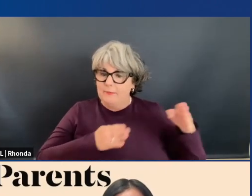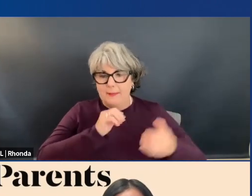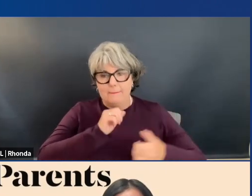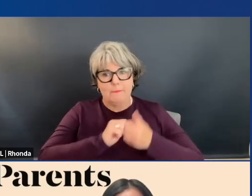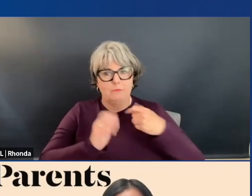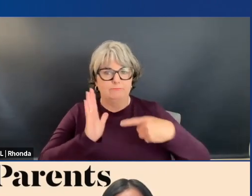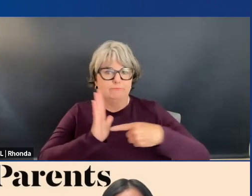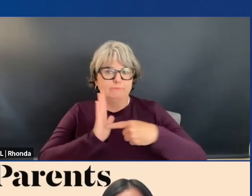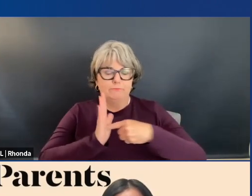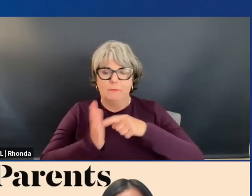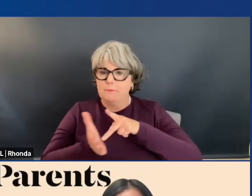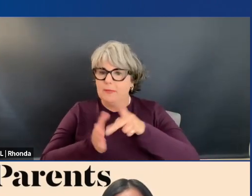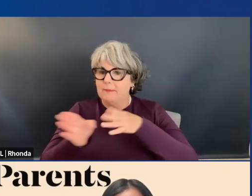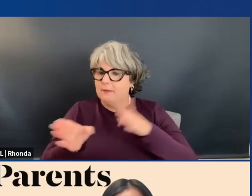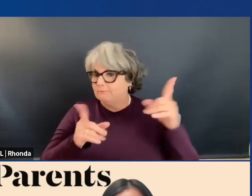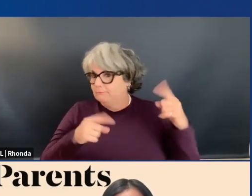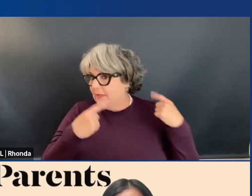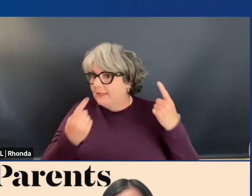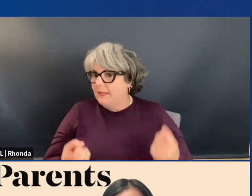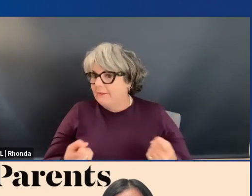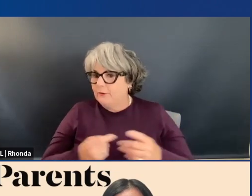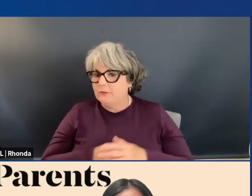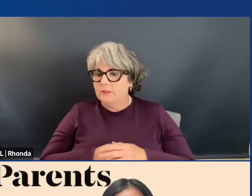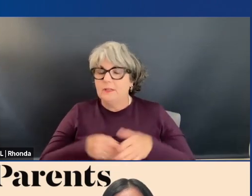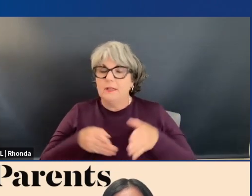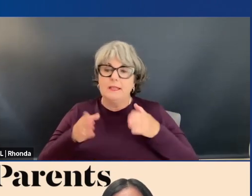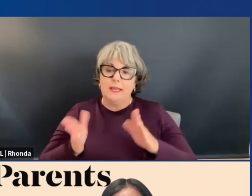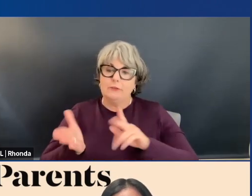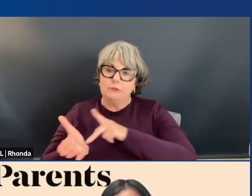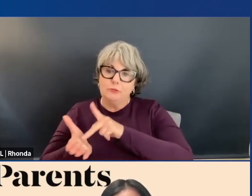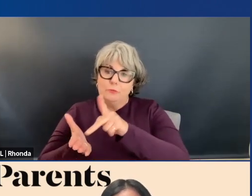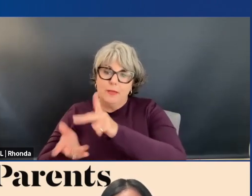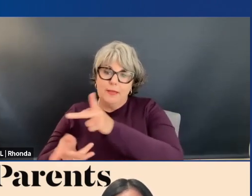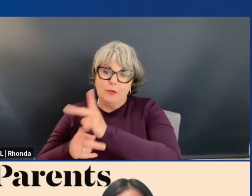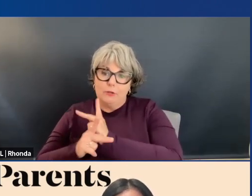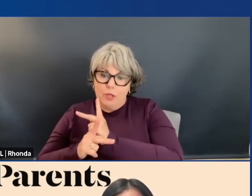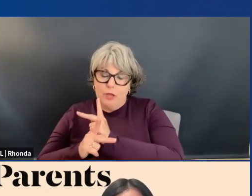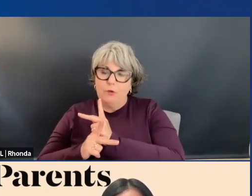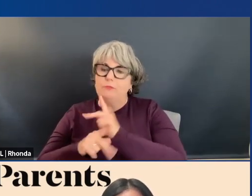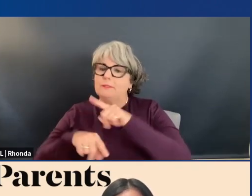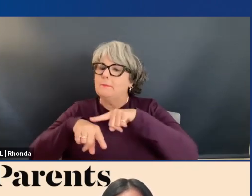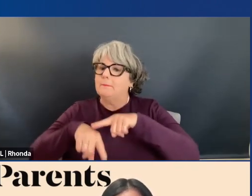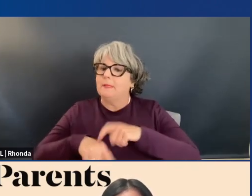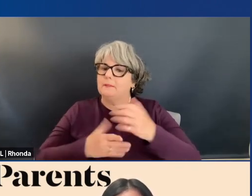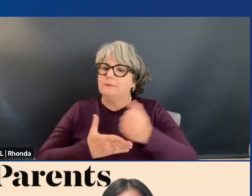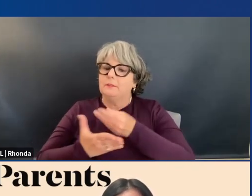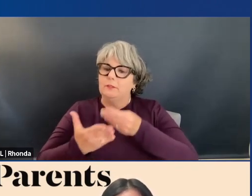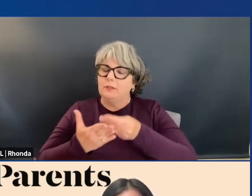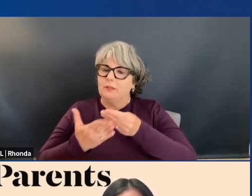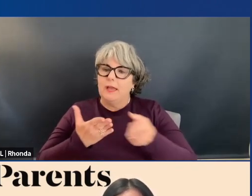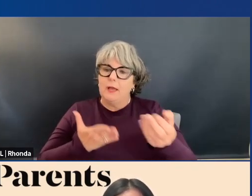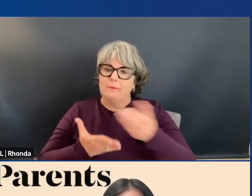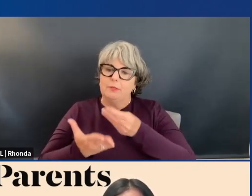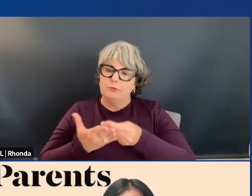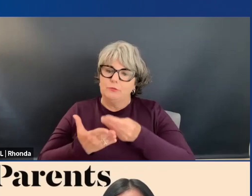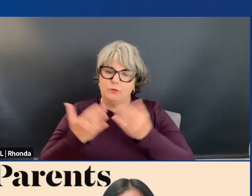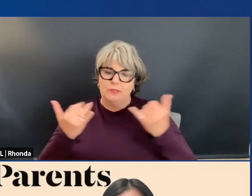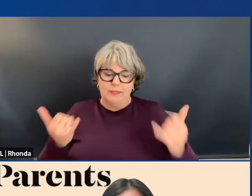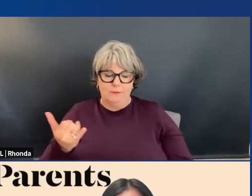most affordable repayment plan ever. It allows you to repay your loans on a sliding scale based on how much you earn.